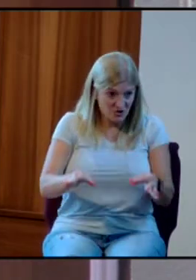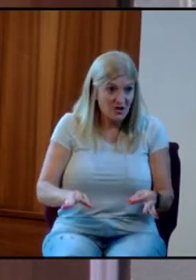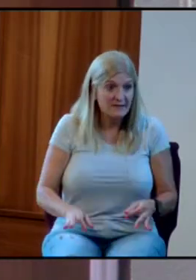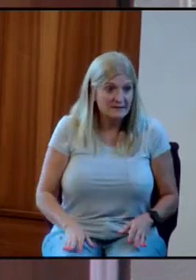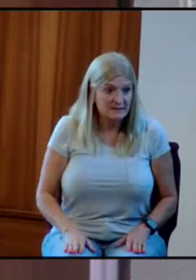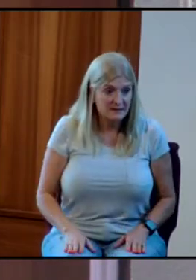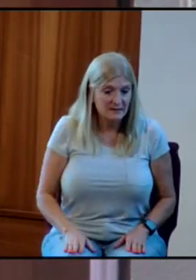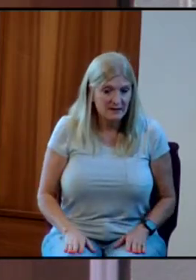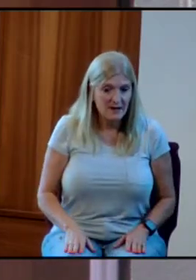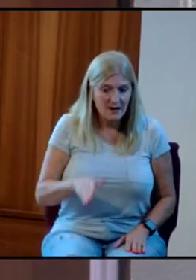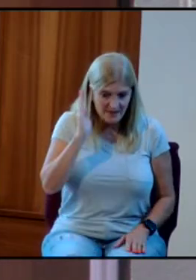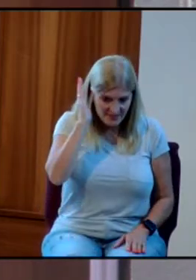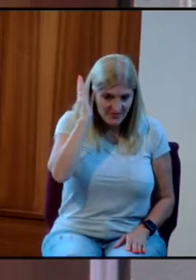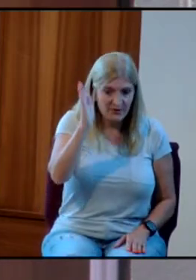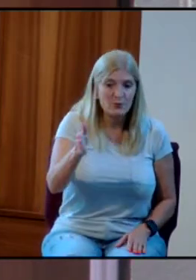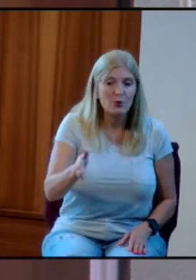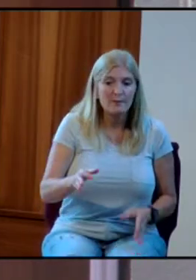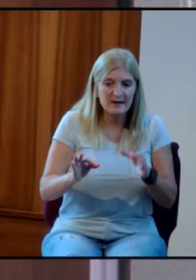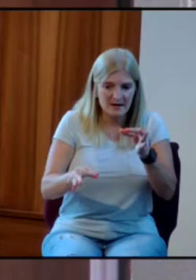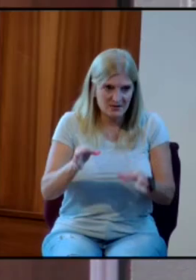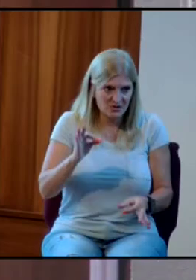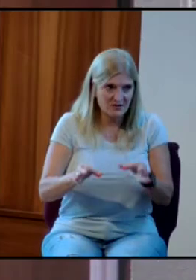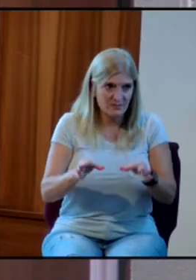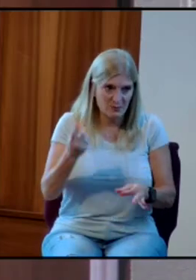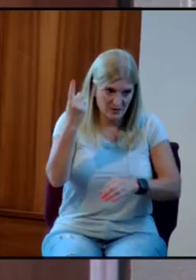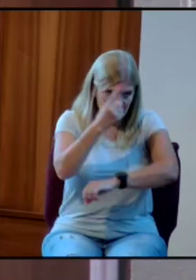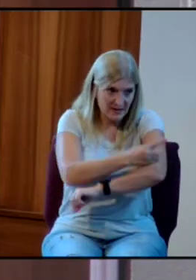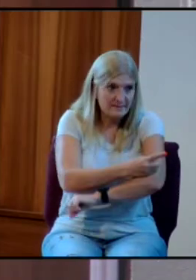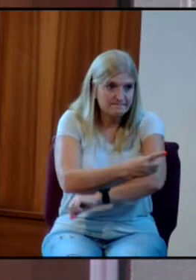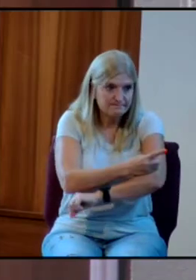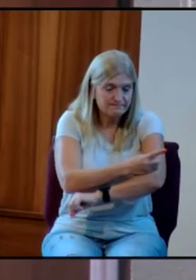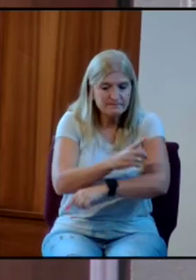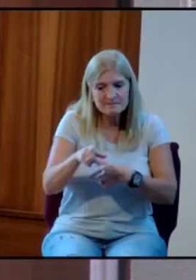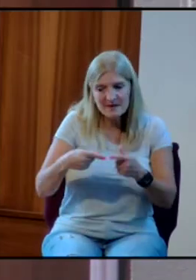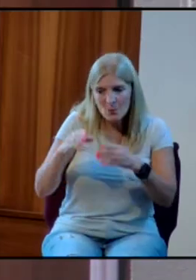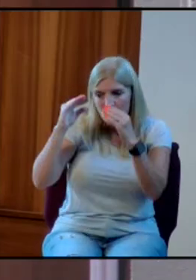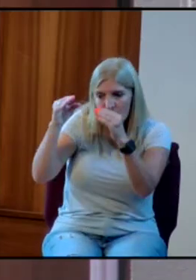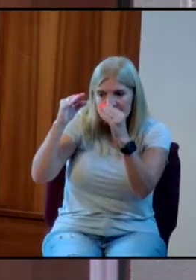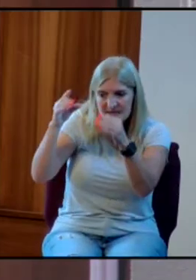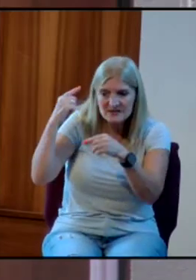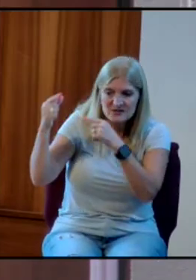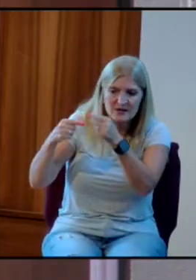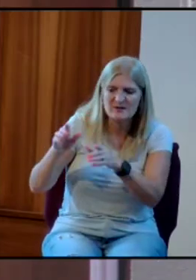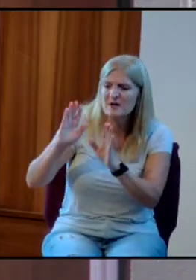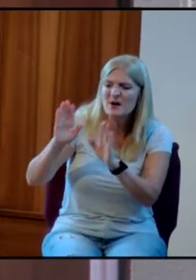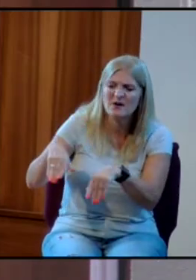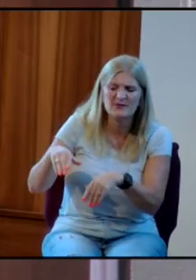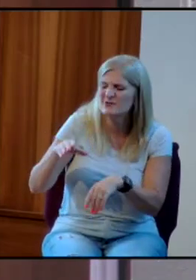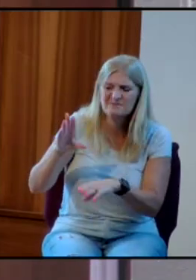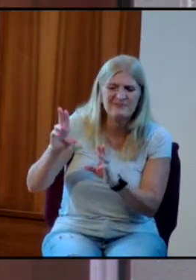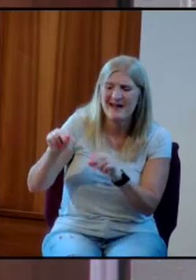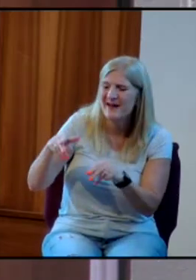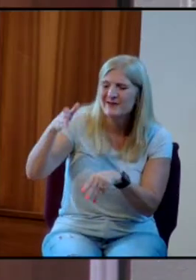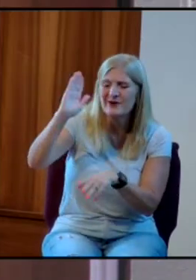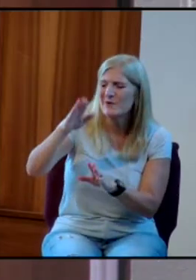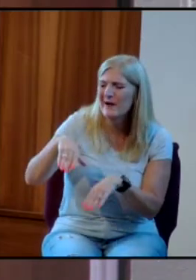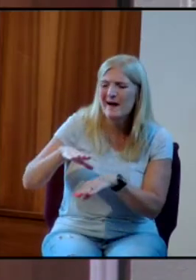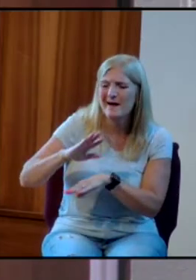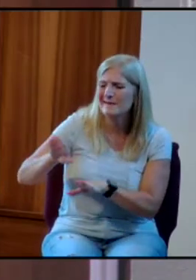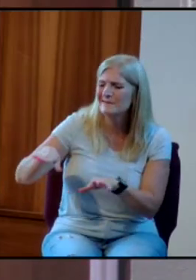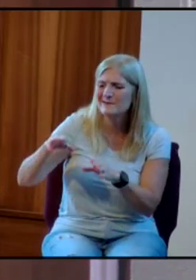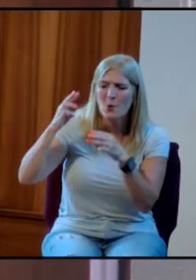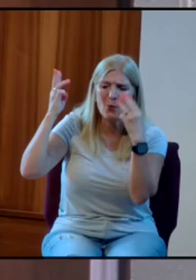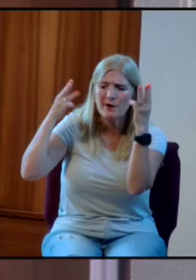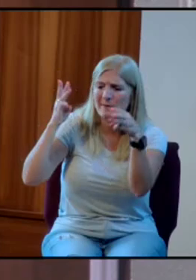And there will be a reckoning. And when we teach a generation that there is no God, there is no reckoning,